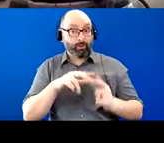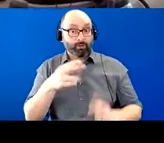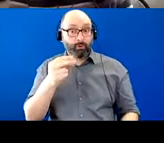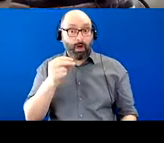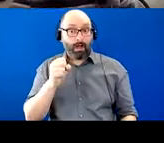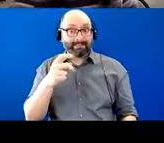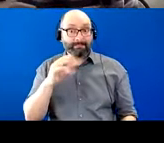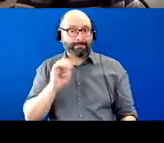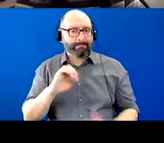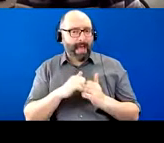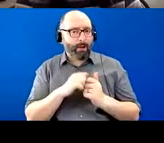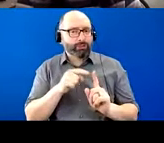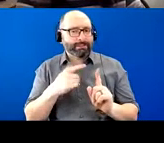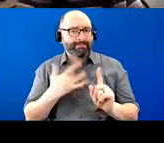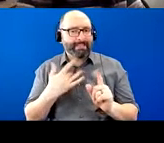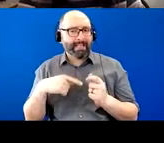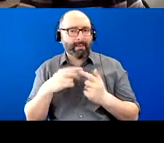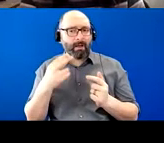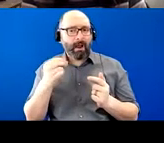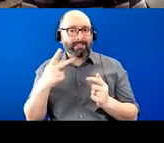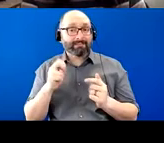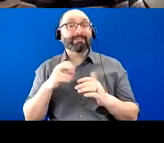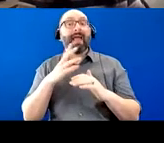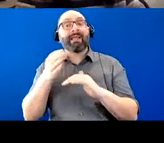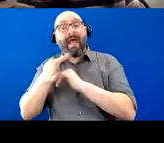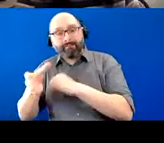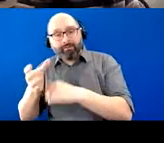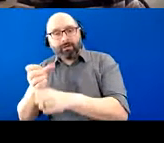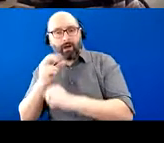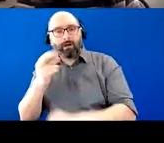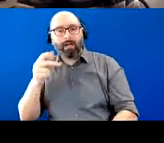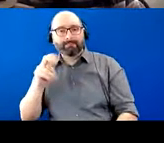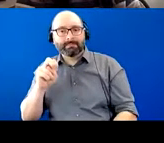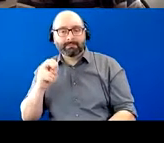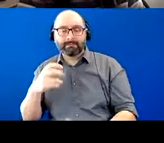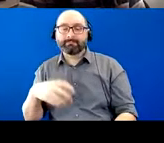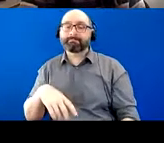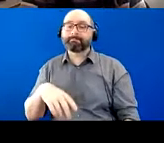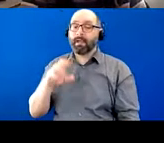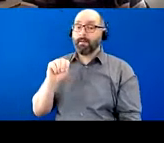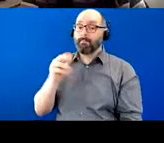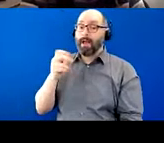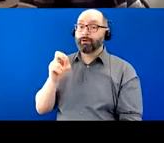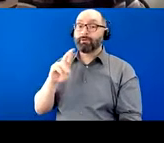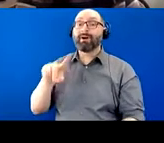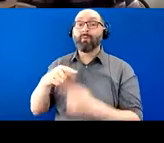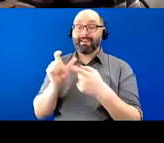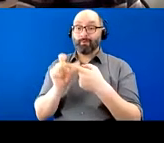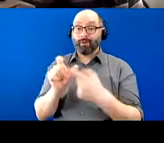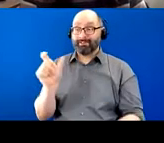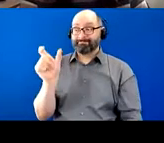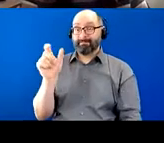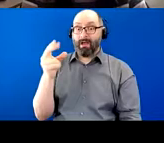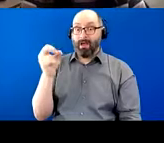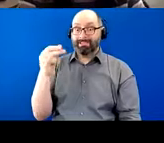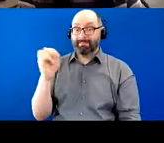and how does she feel about it? And after receiving the services? Yeah. So, um, I think when the word hospice comes up, um, it can